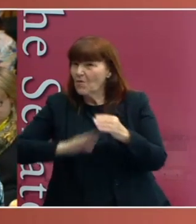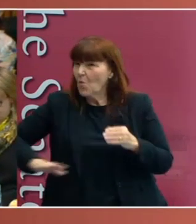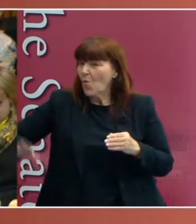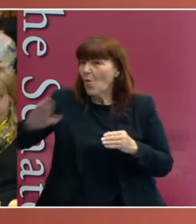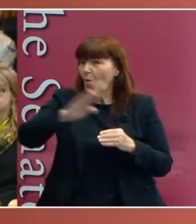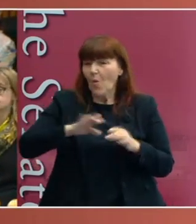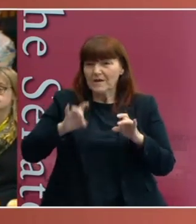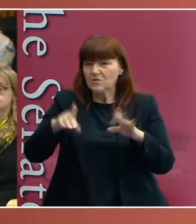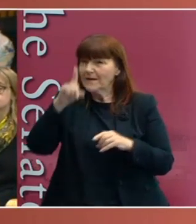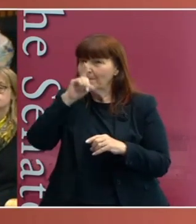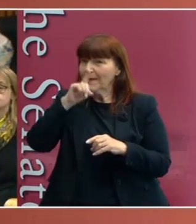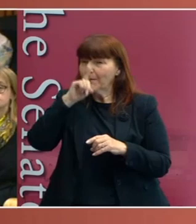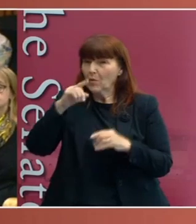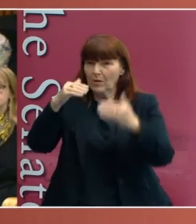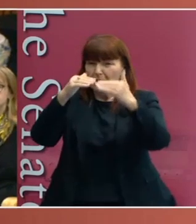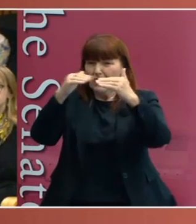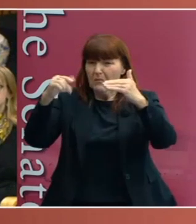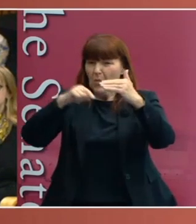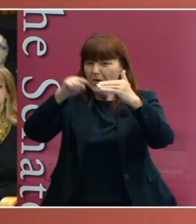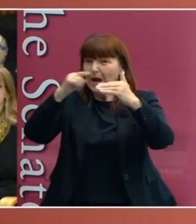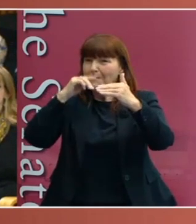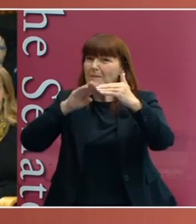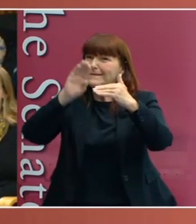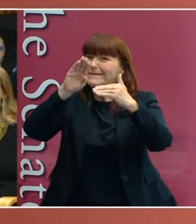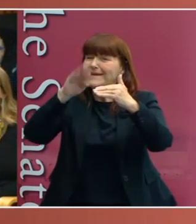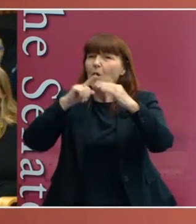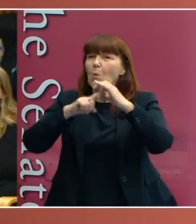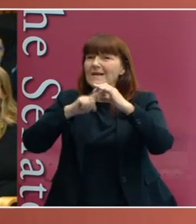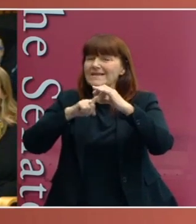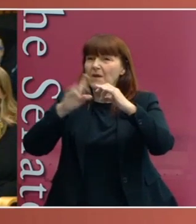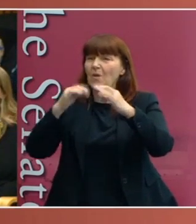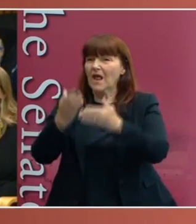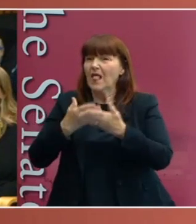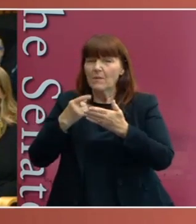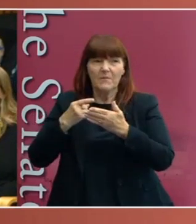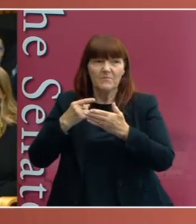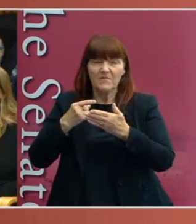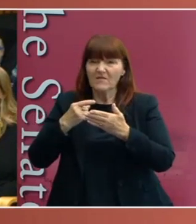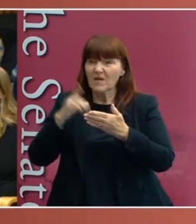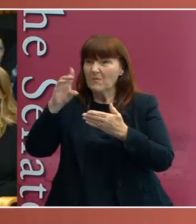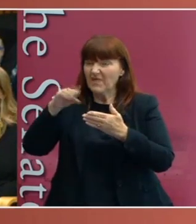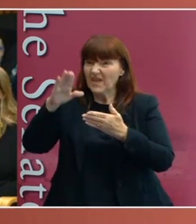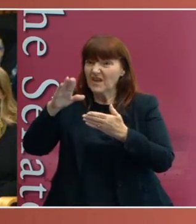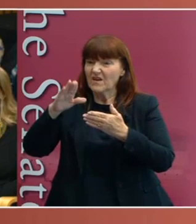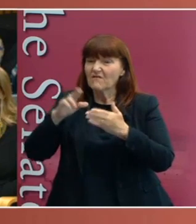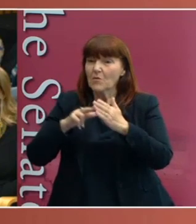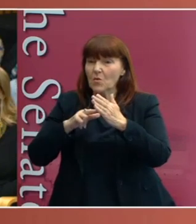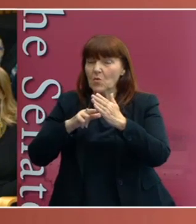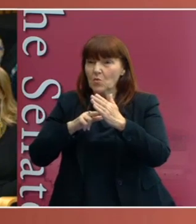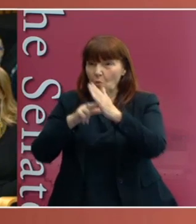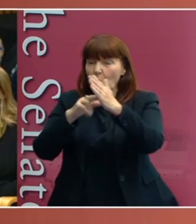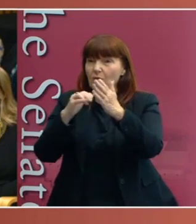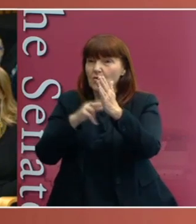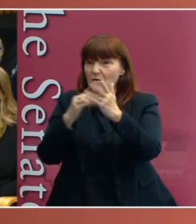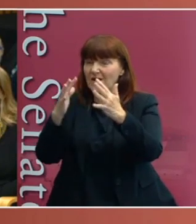and there are all these people on that border seeking medical emergencies, and they were being airlifted miles and miles out of the way. There was a